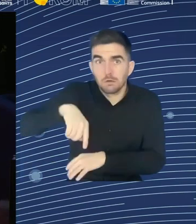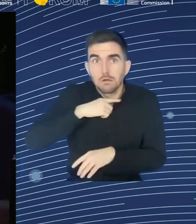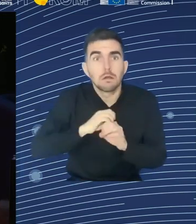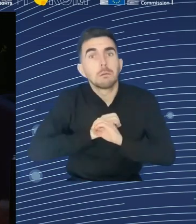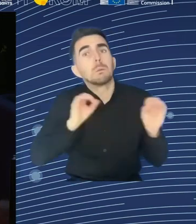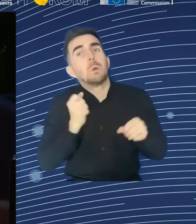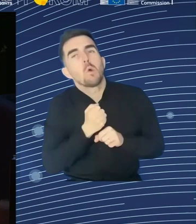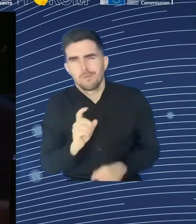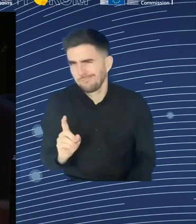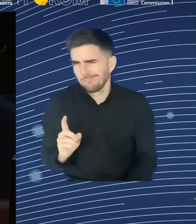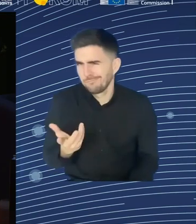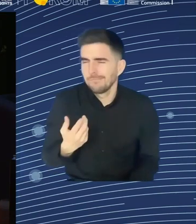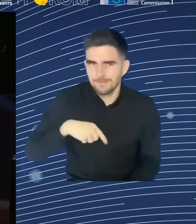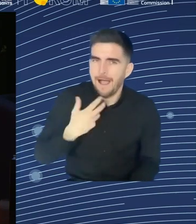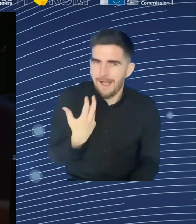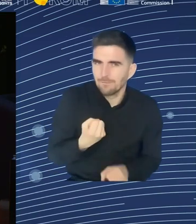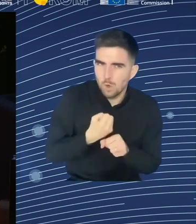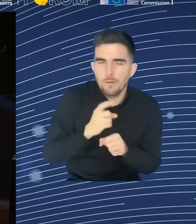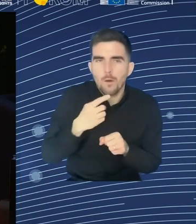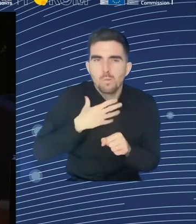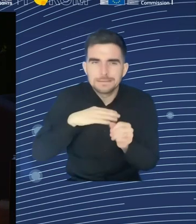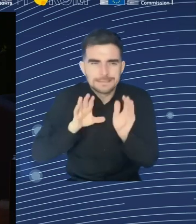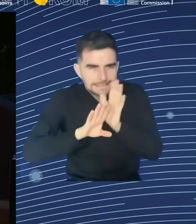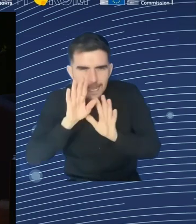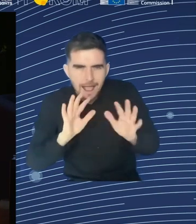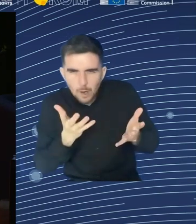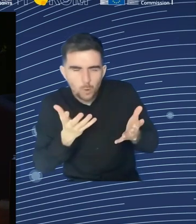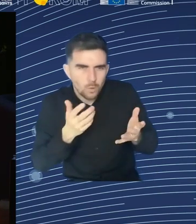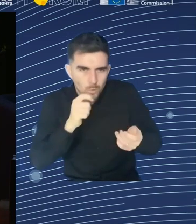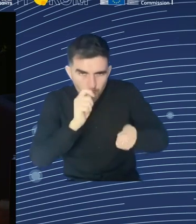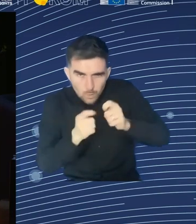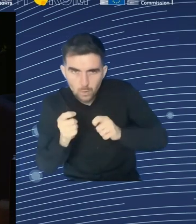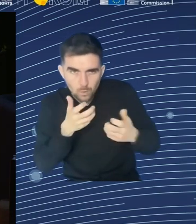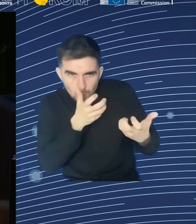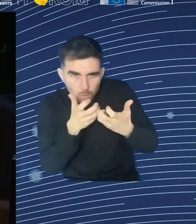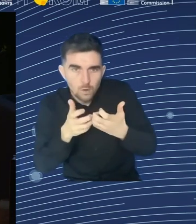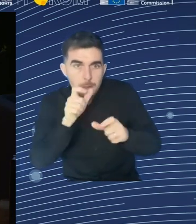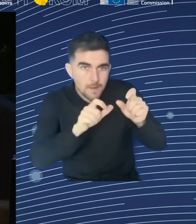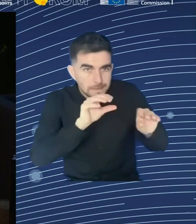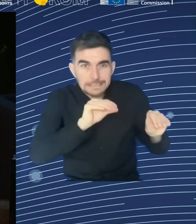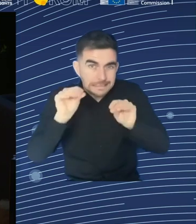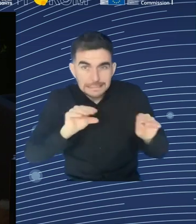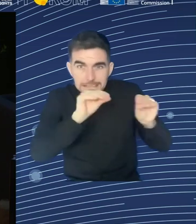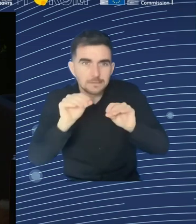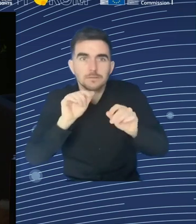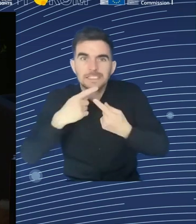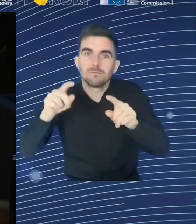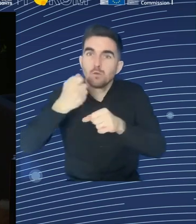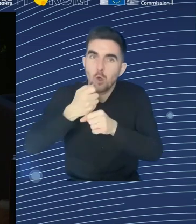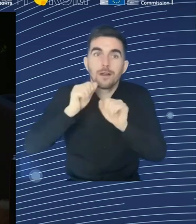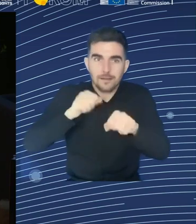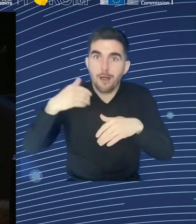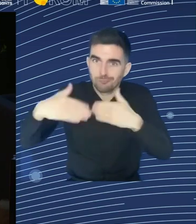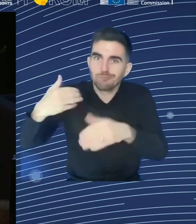deal with the demographic challenge, but we've got the skills challenge. So if we can help existing workers in